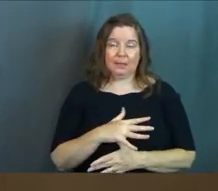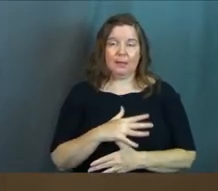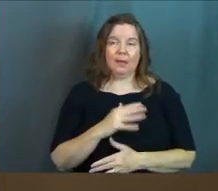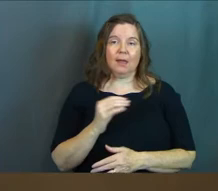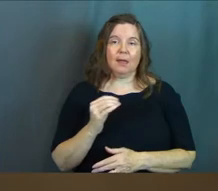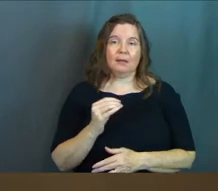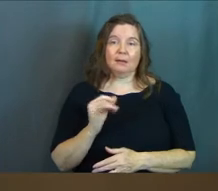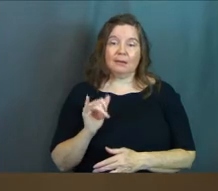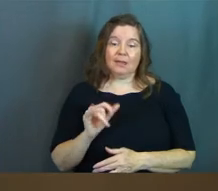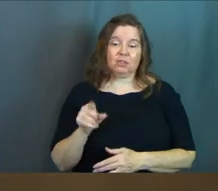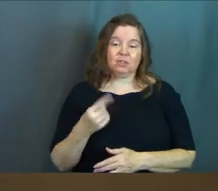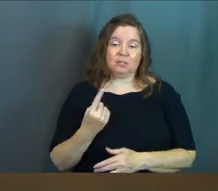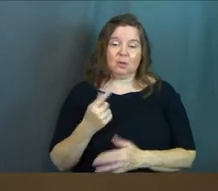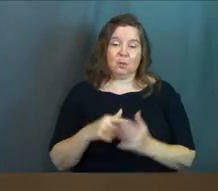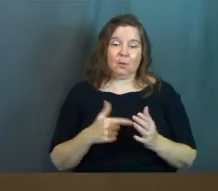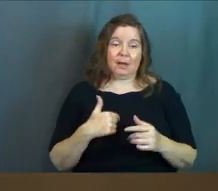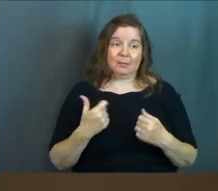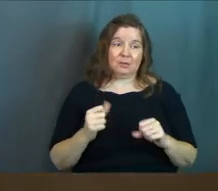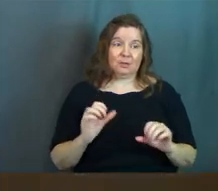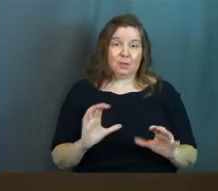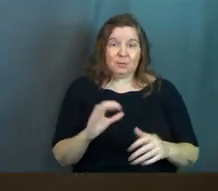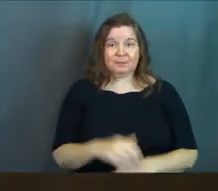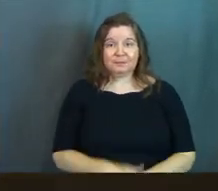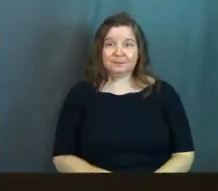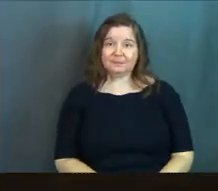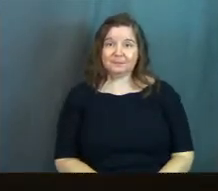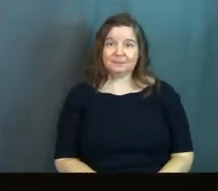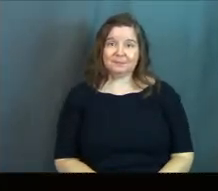And that's just what I've been trying to do.